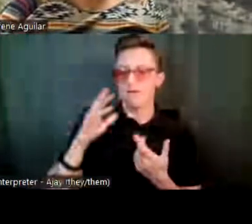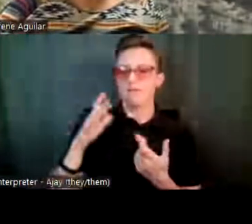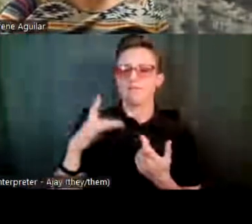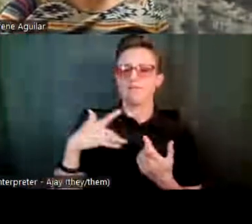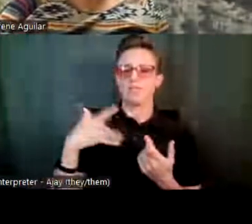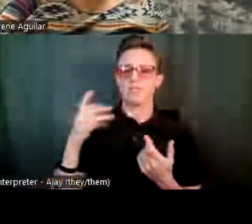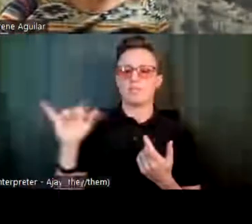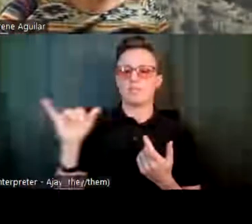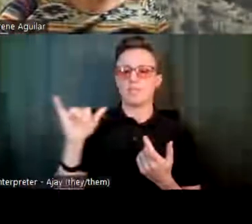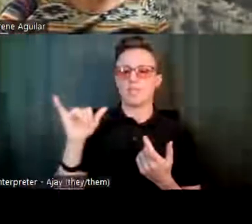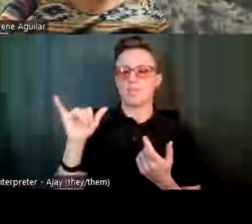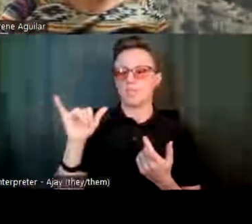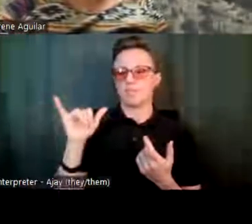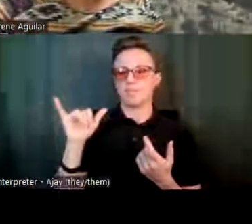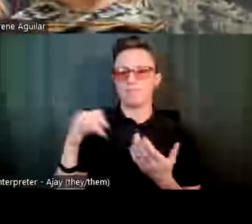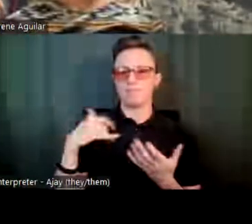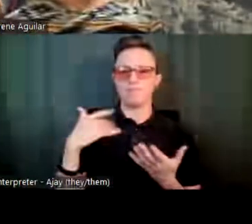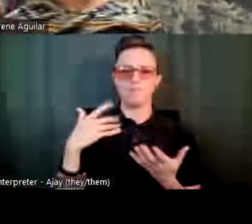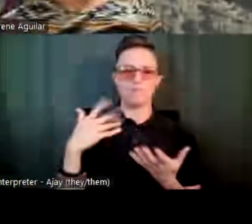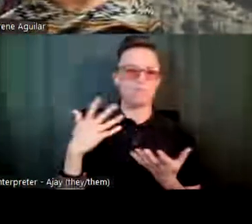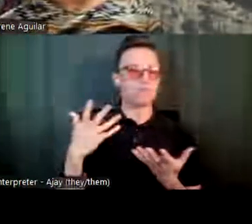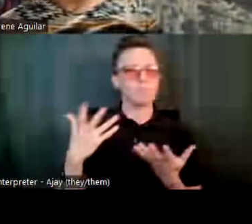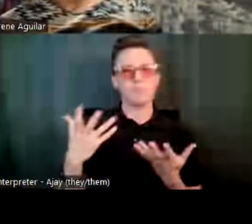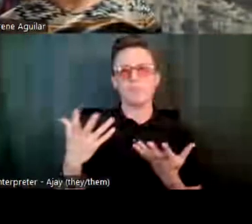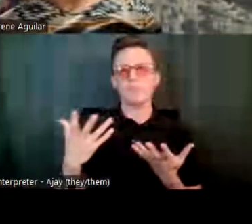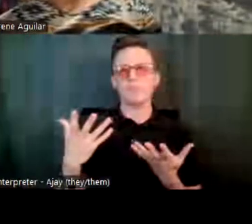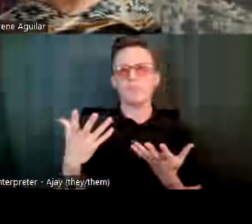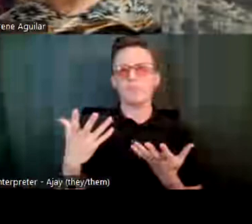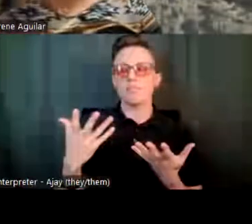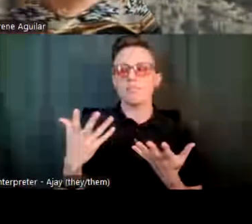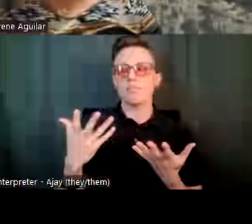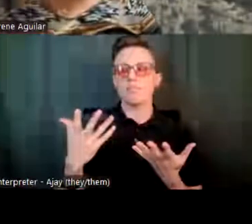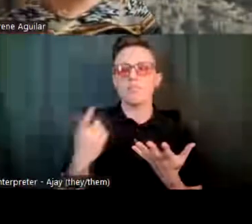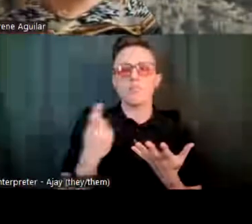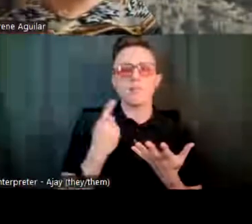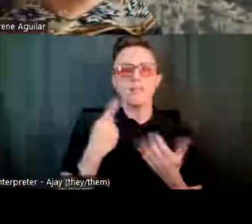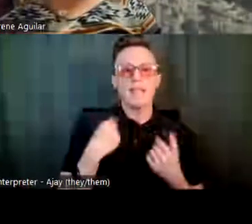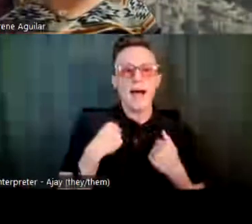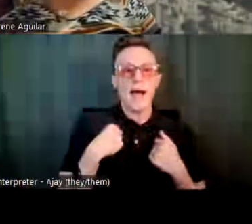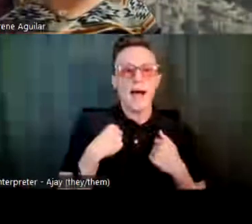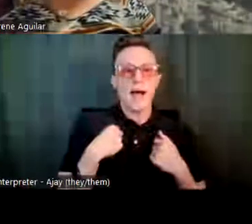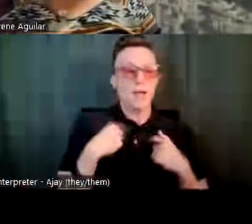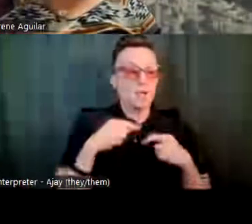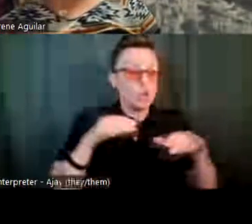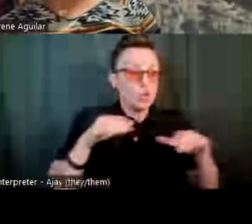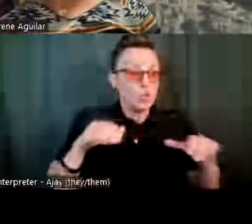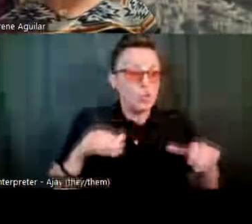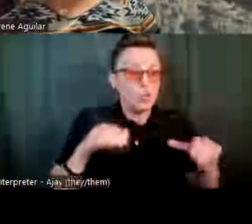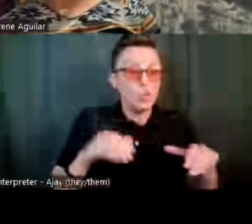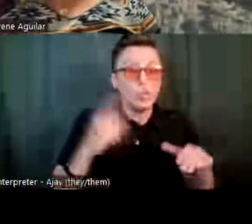it wasn't something that I did to cause